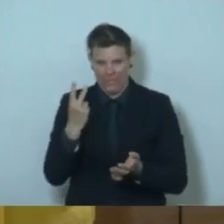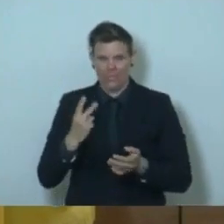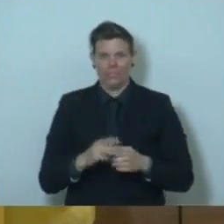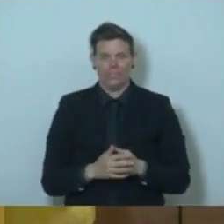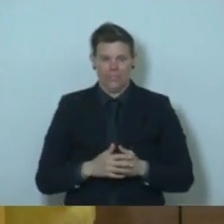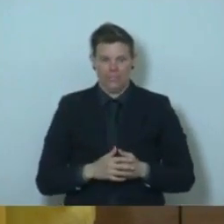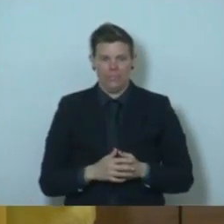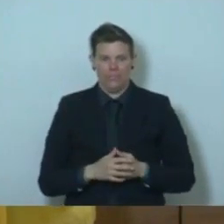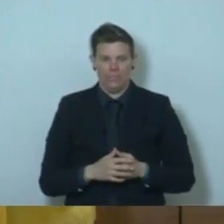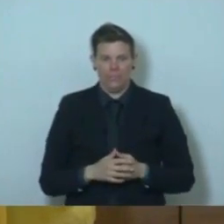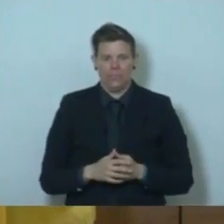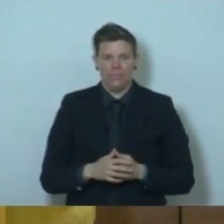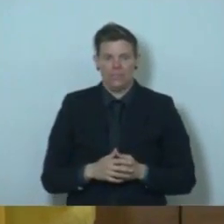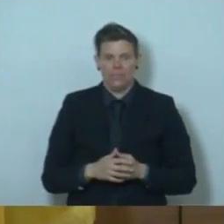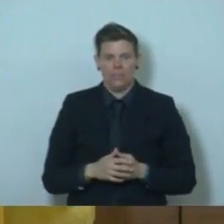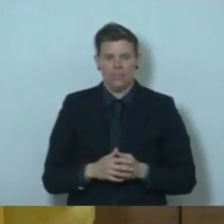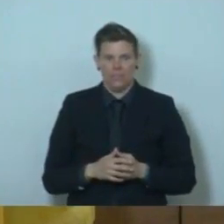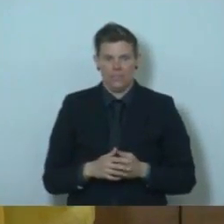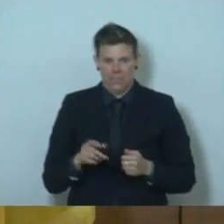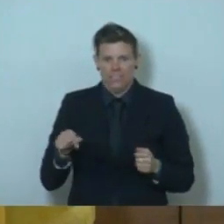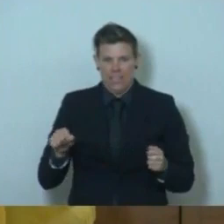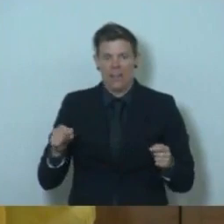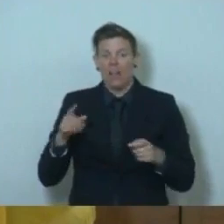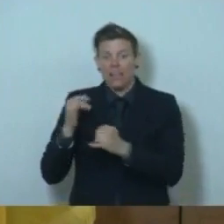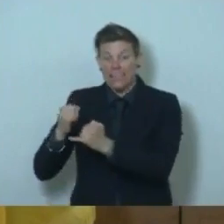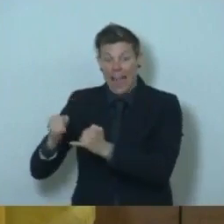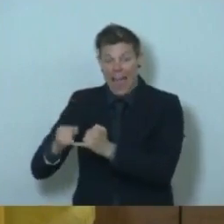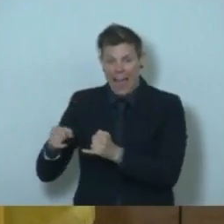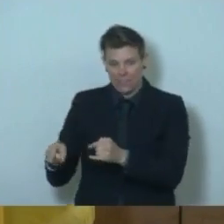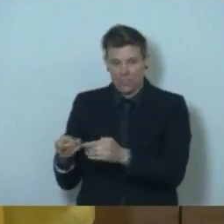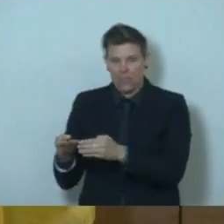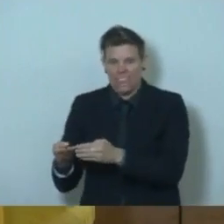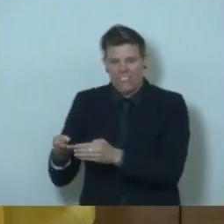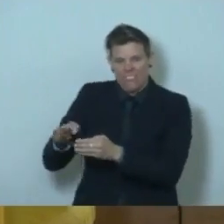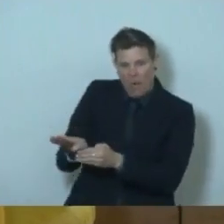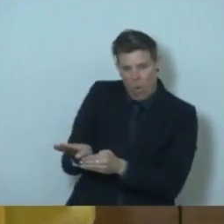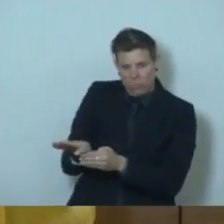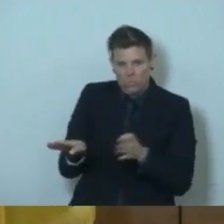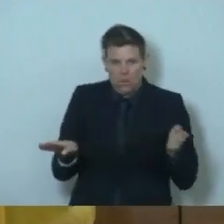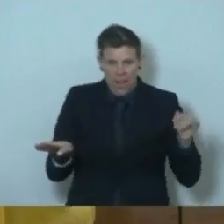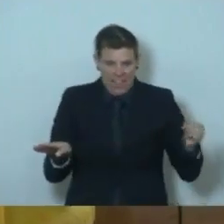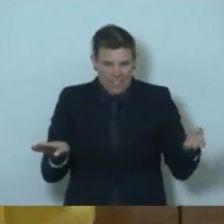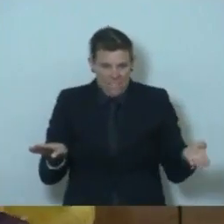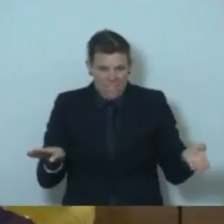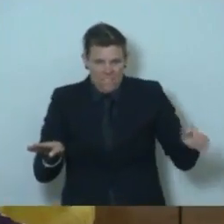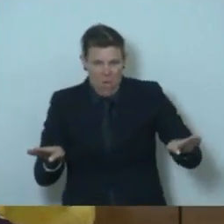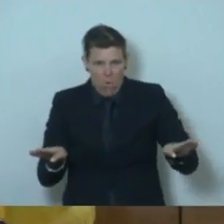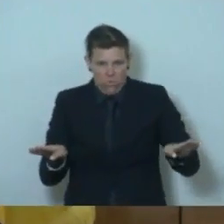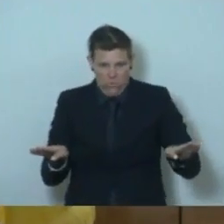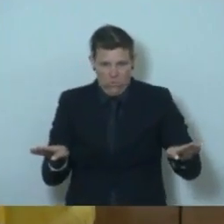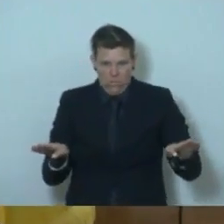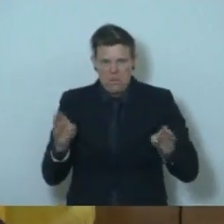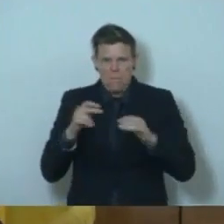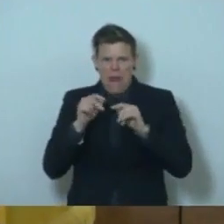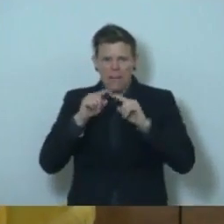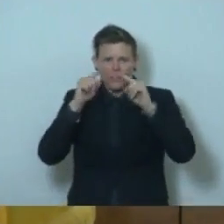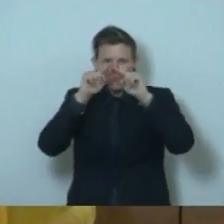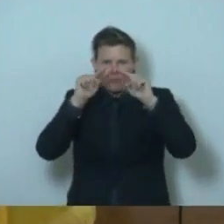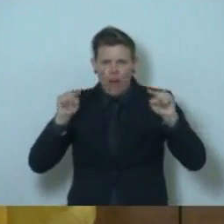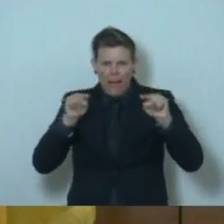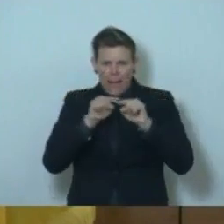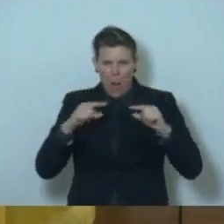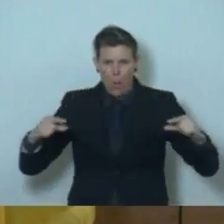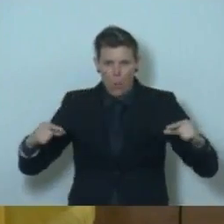Next, you fold the ends in, right? Make that little triangle, fold the ends in. Do this side, fold the ends